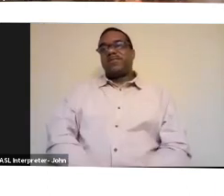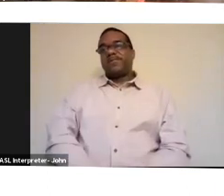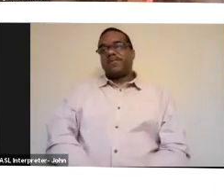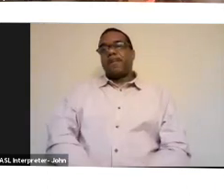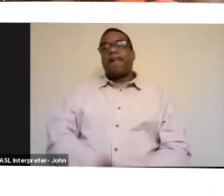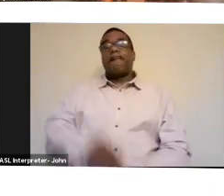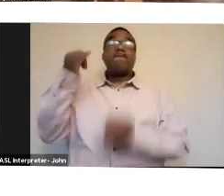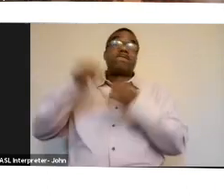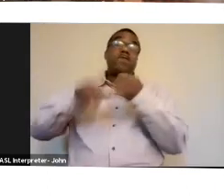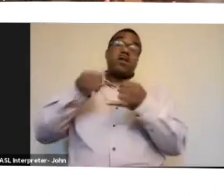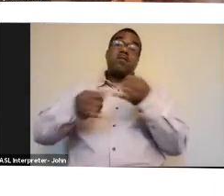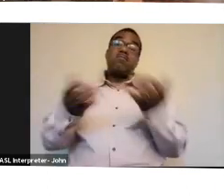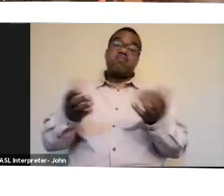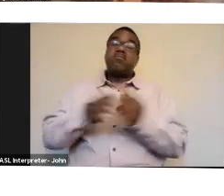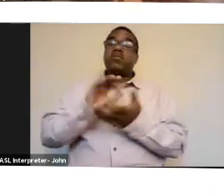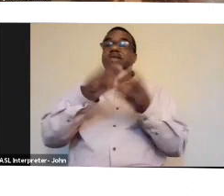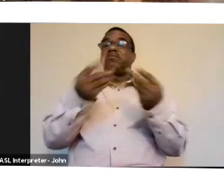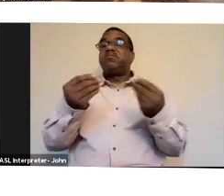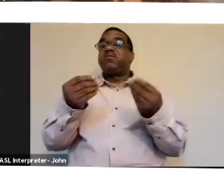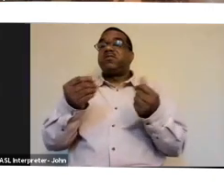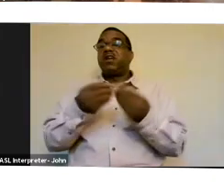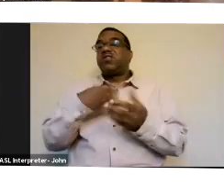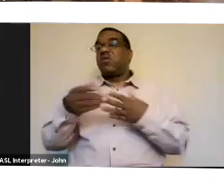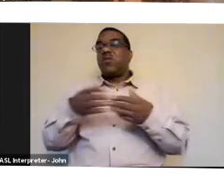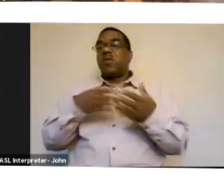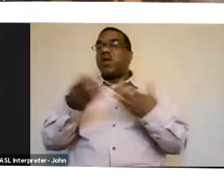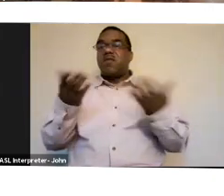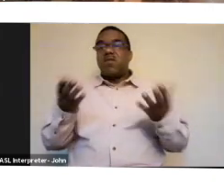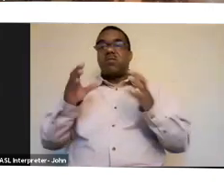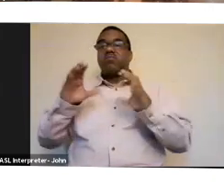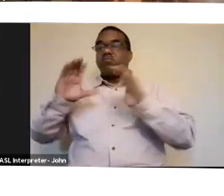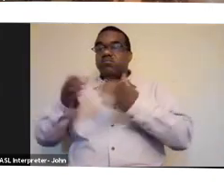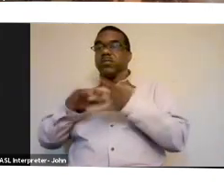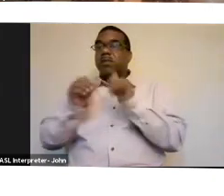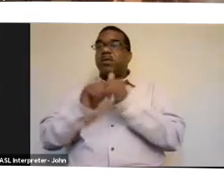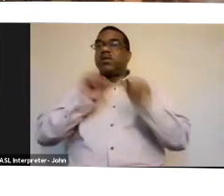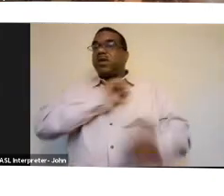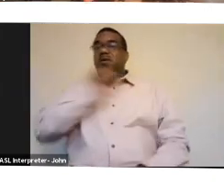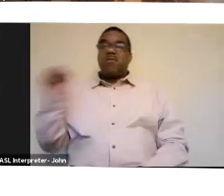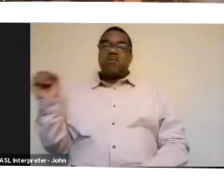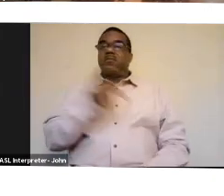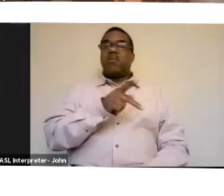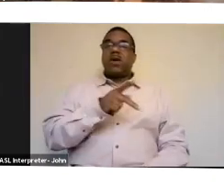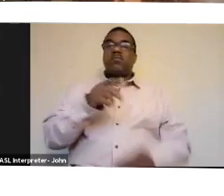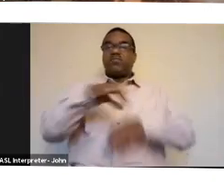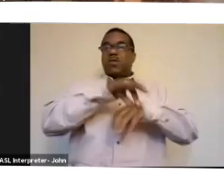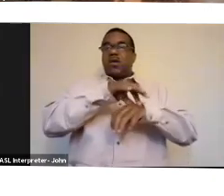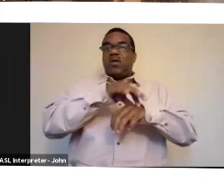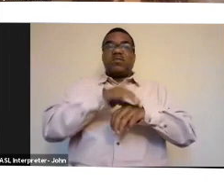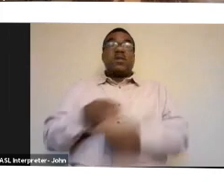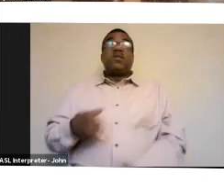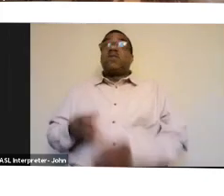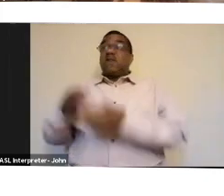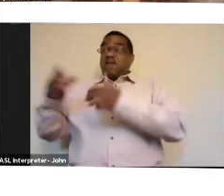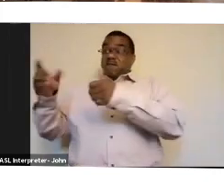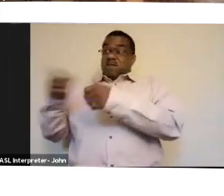Finally, the textiles, or whatever product it is, can return to the earth once it has been used over and over again because,